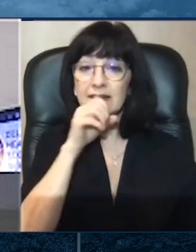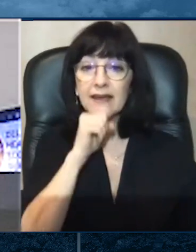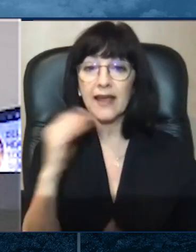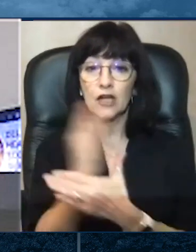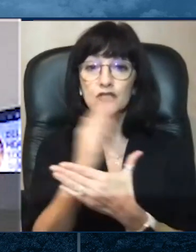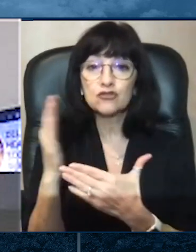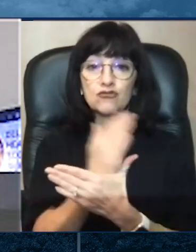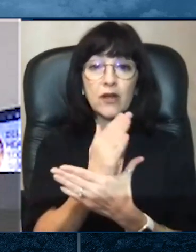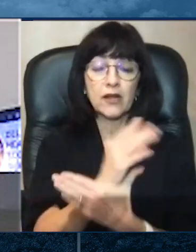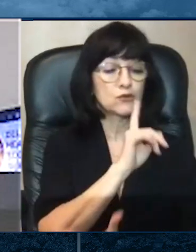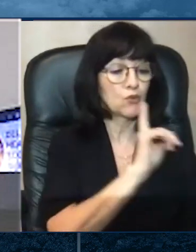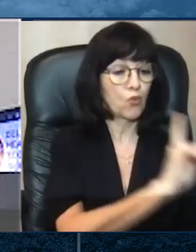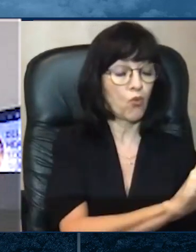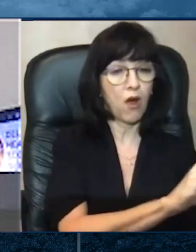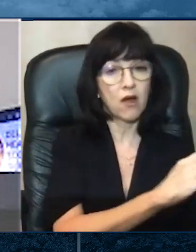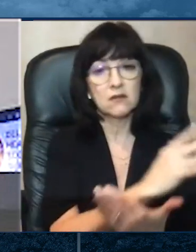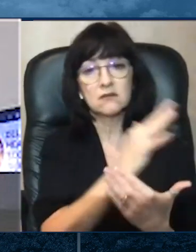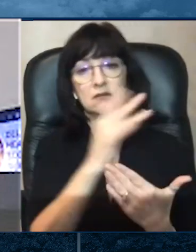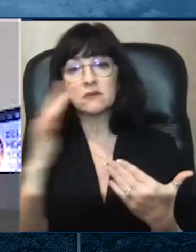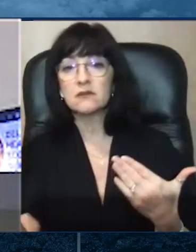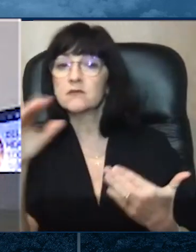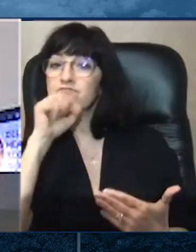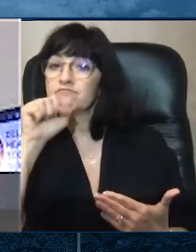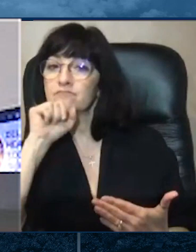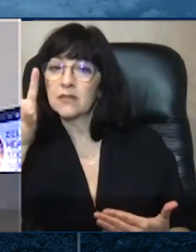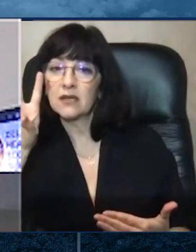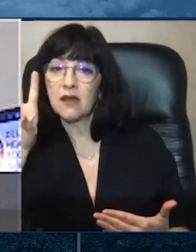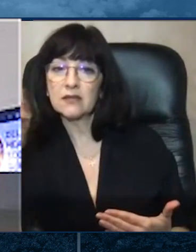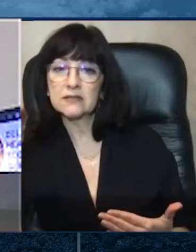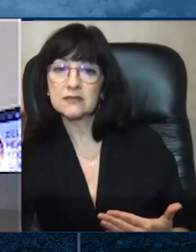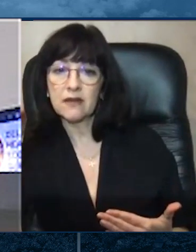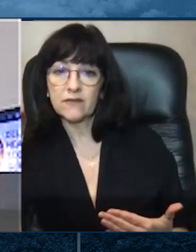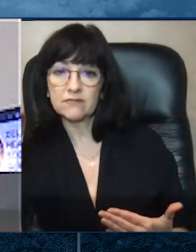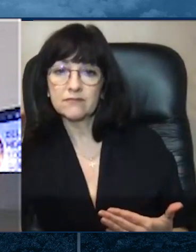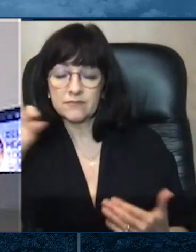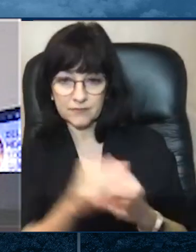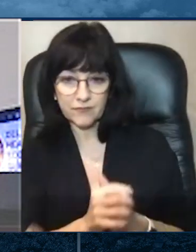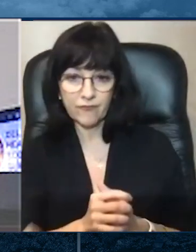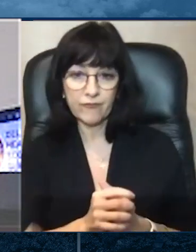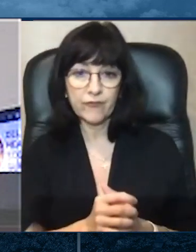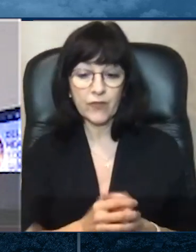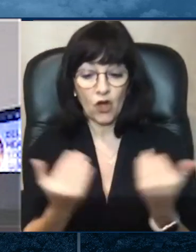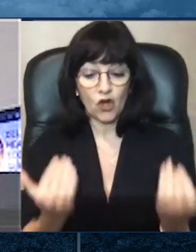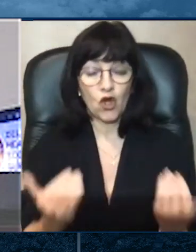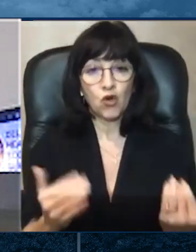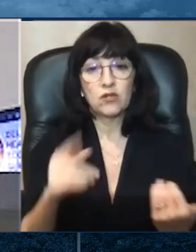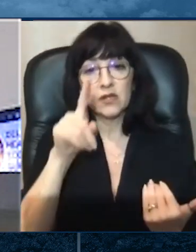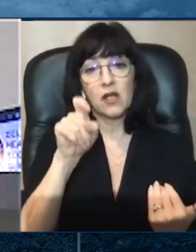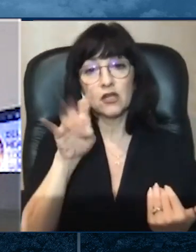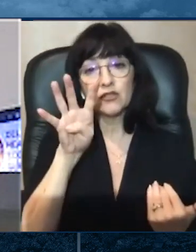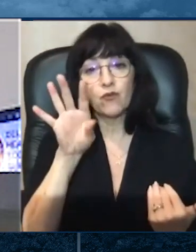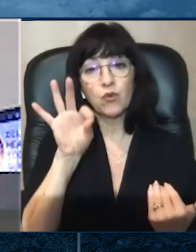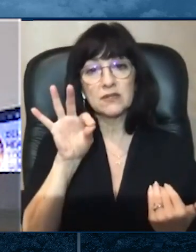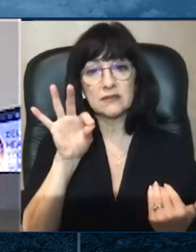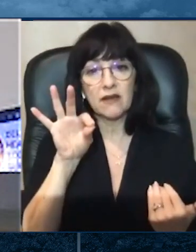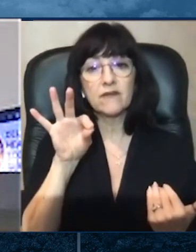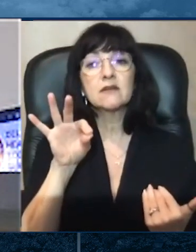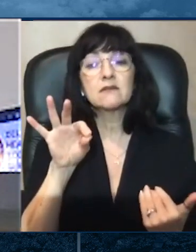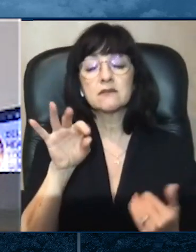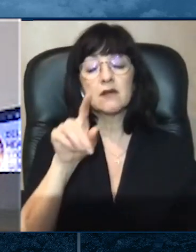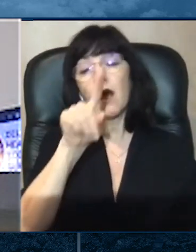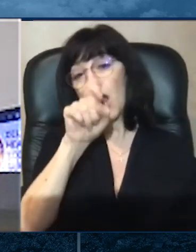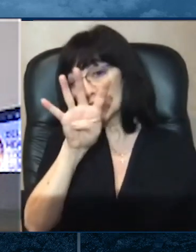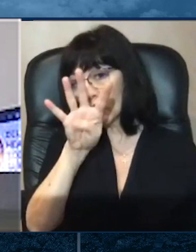to 97. Currently, there are 147 people hospitalized in Delaware, including